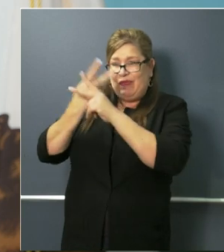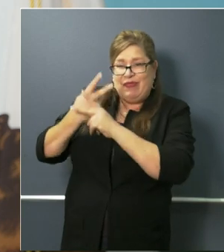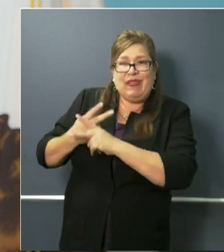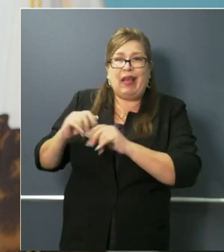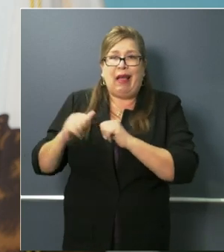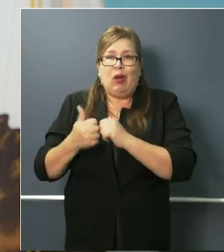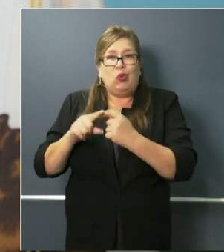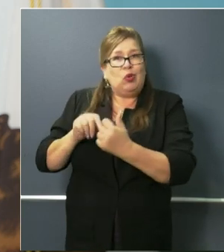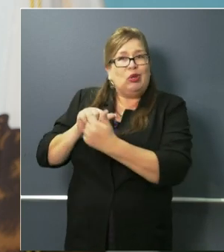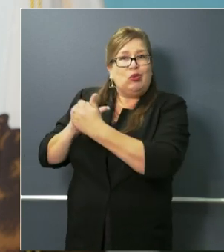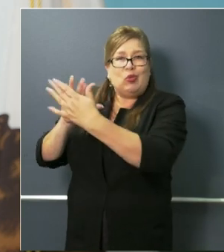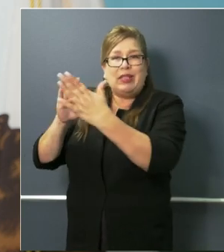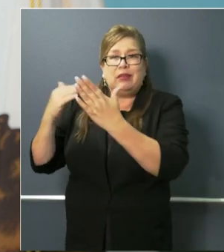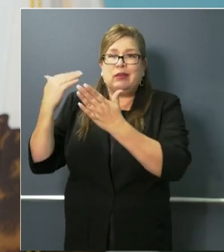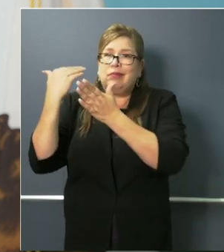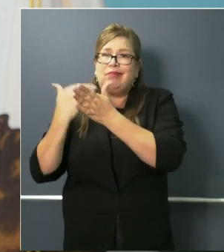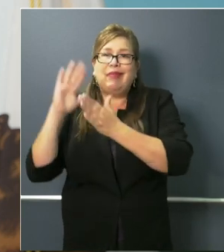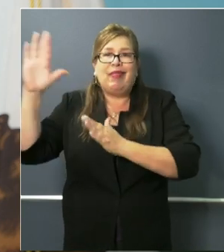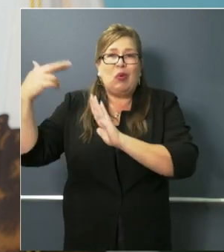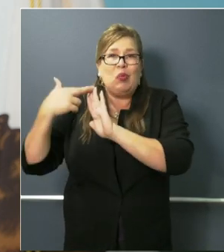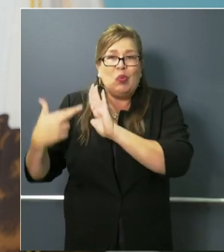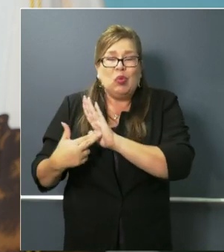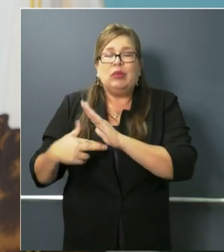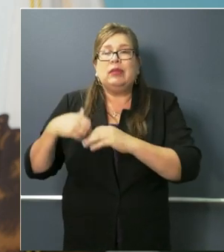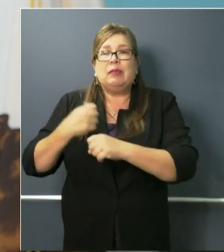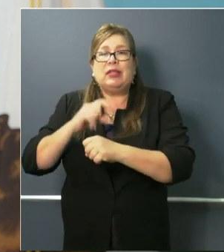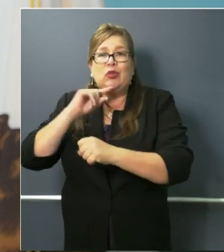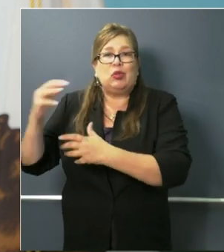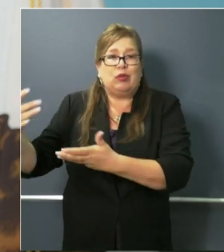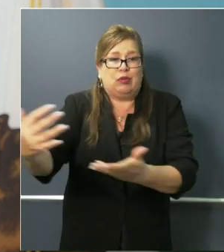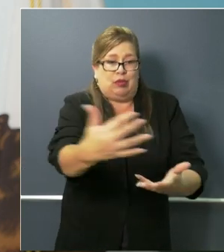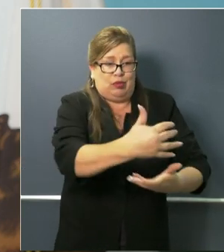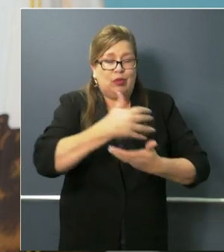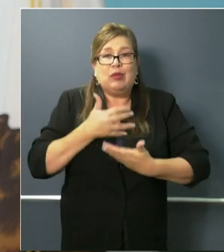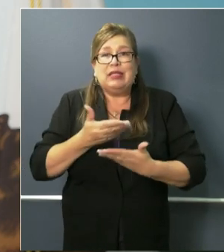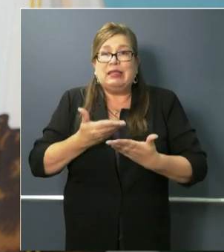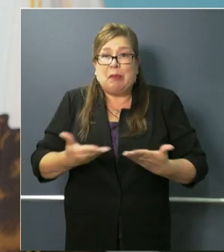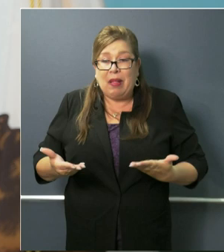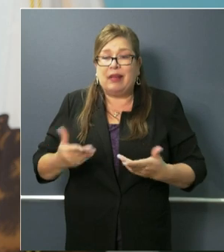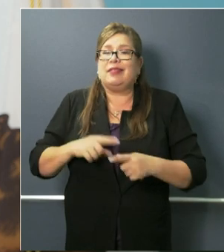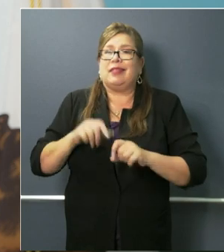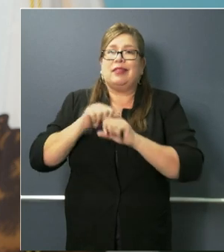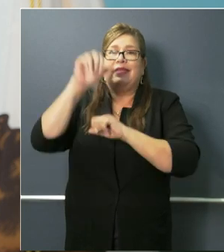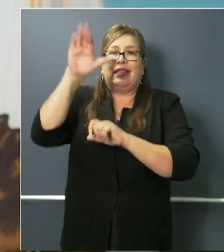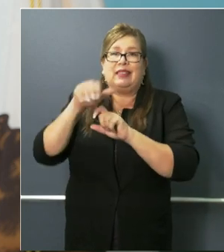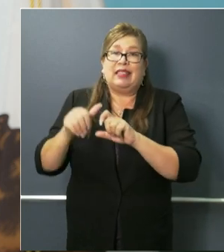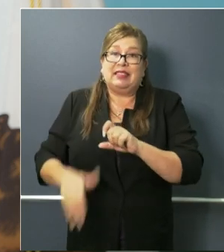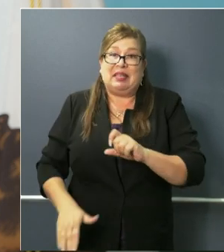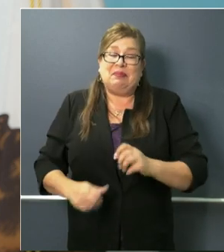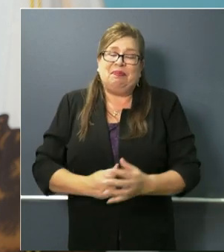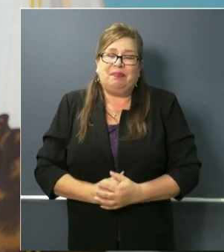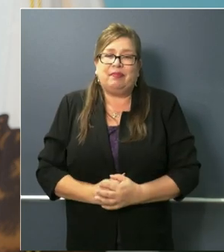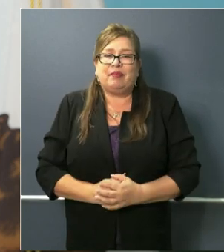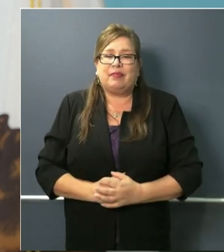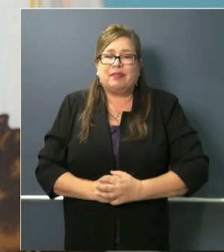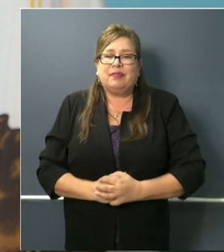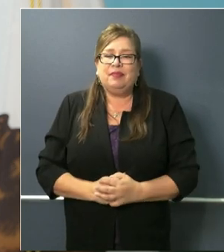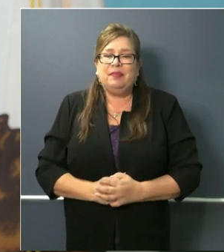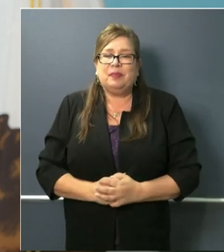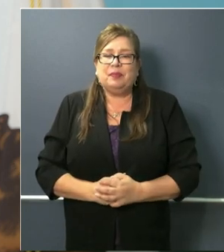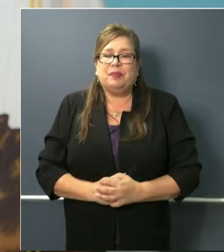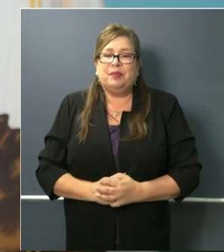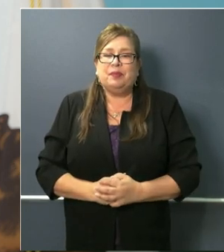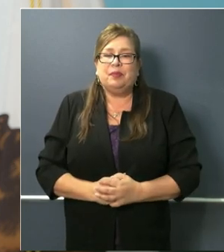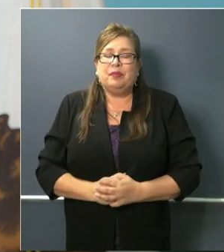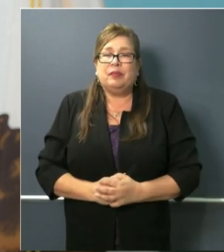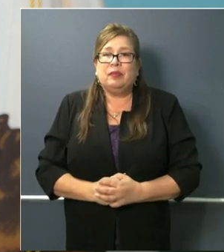through in terms of getting these supplies procured and into people's hands. I should note, as I